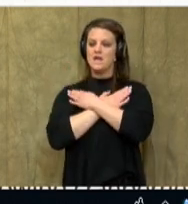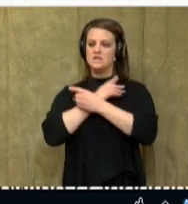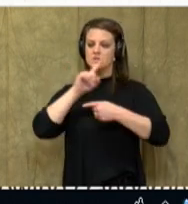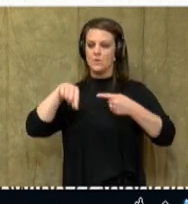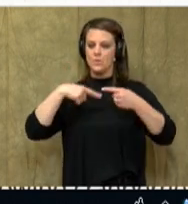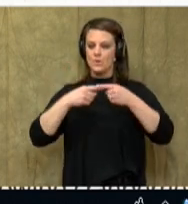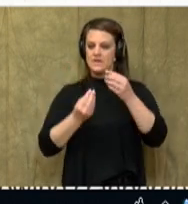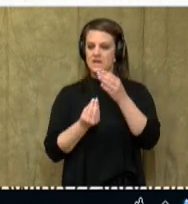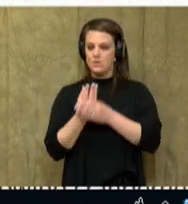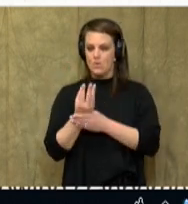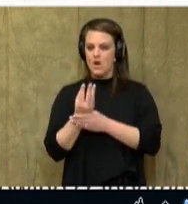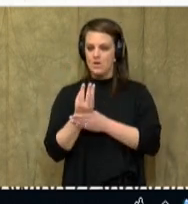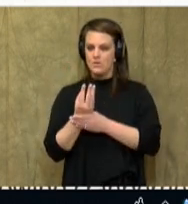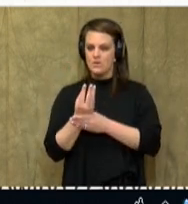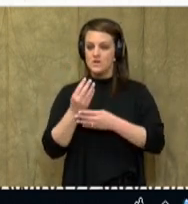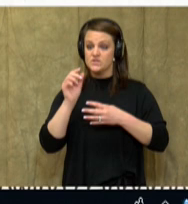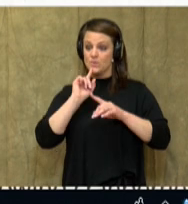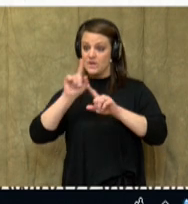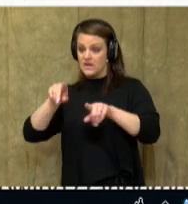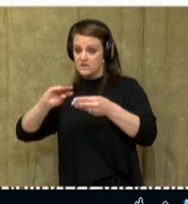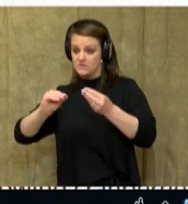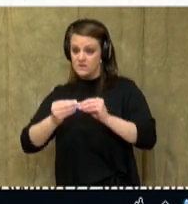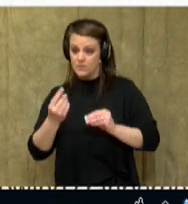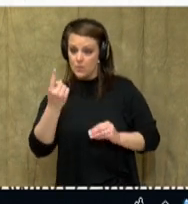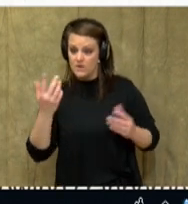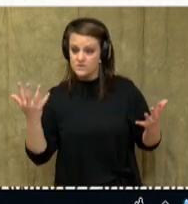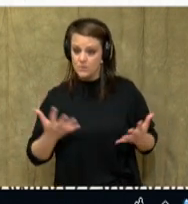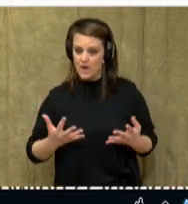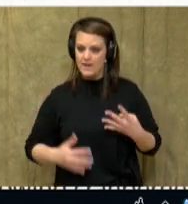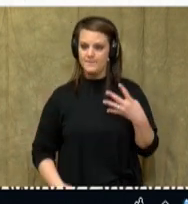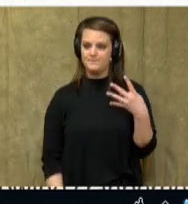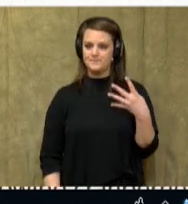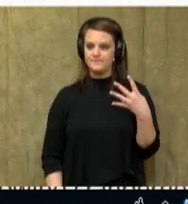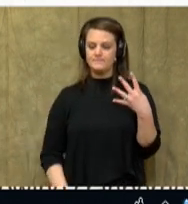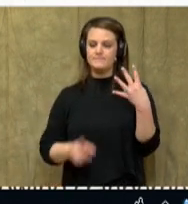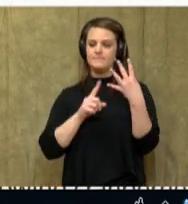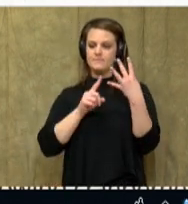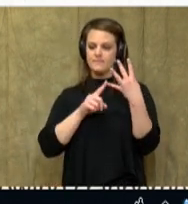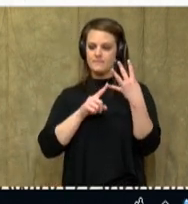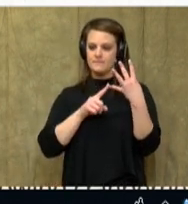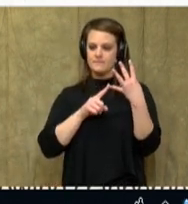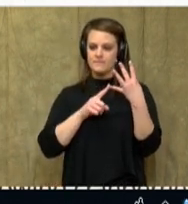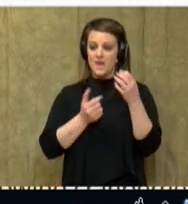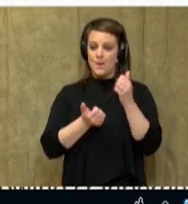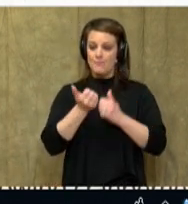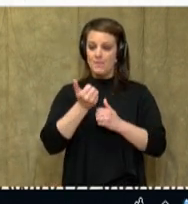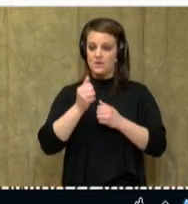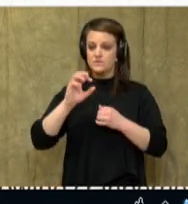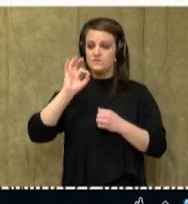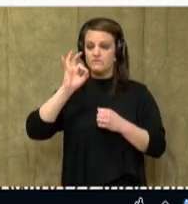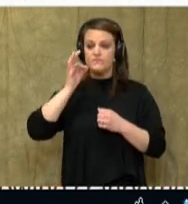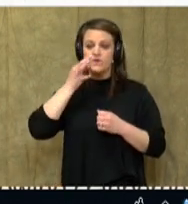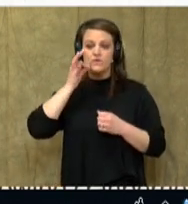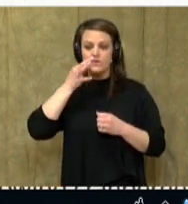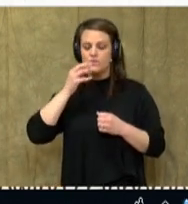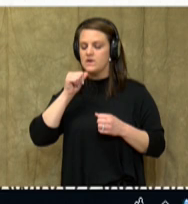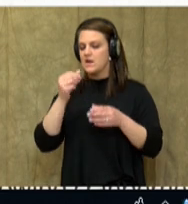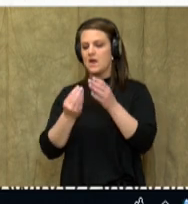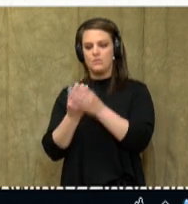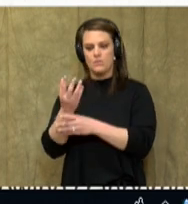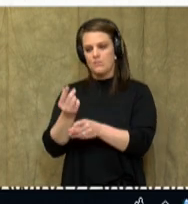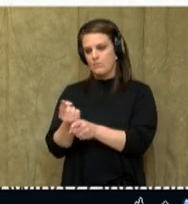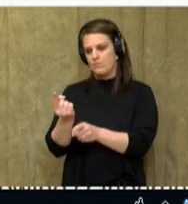So, the answer to number one is D, most of the fruit buds would not grow